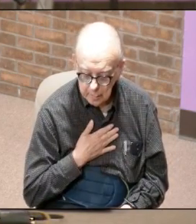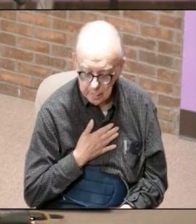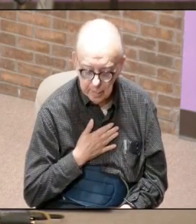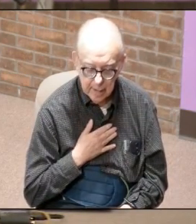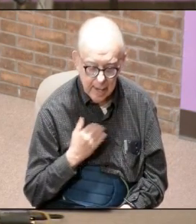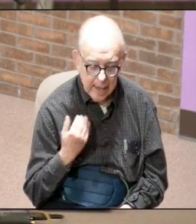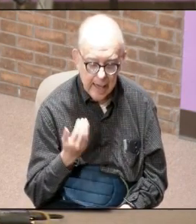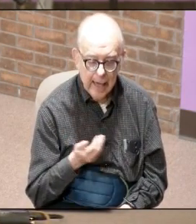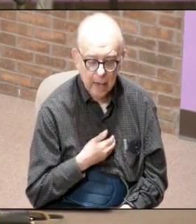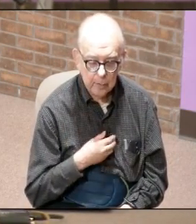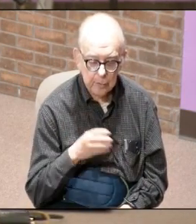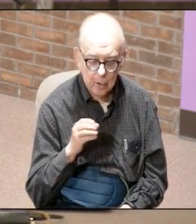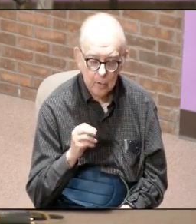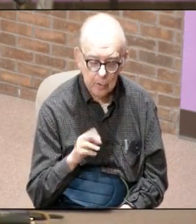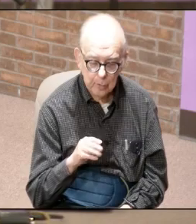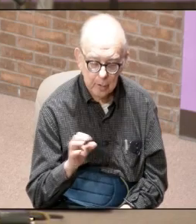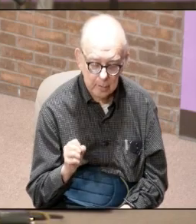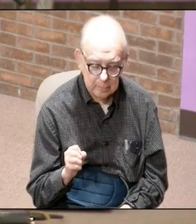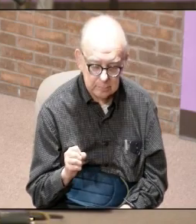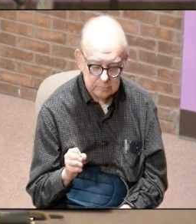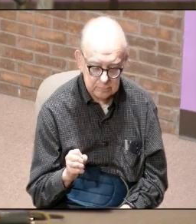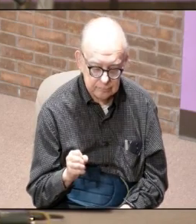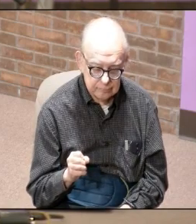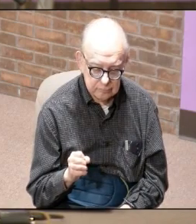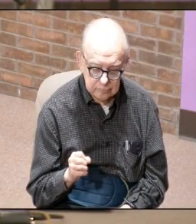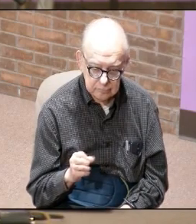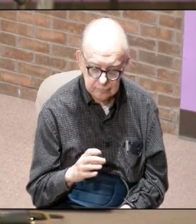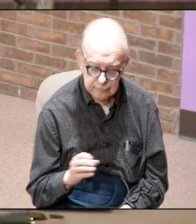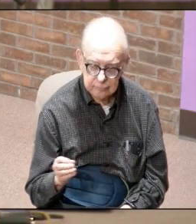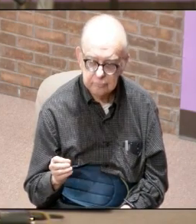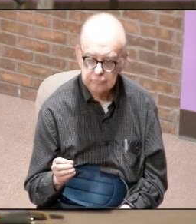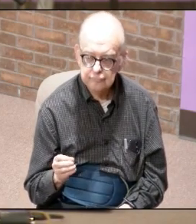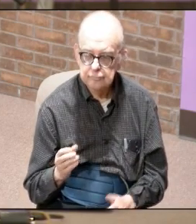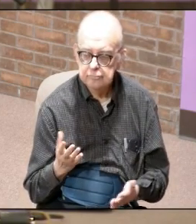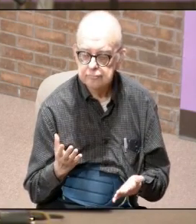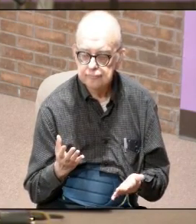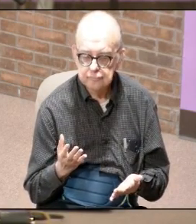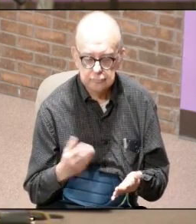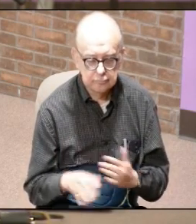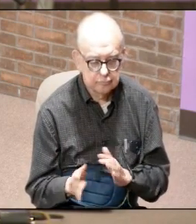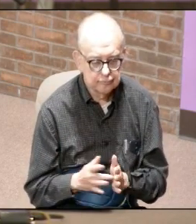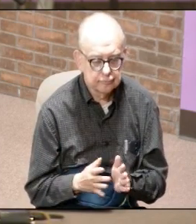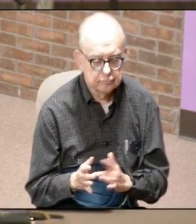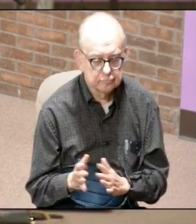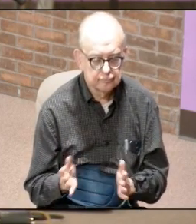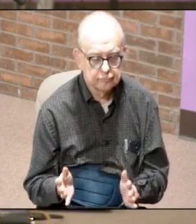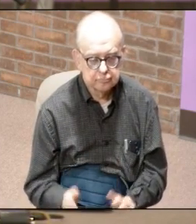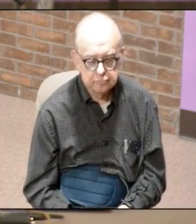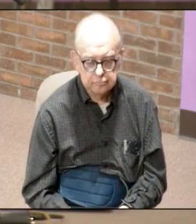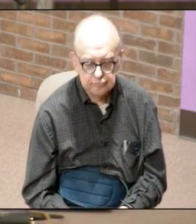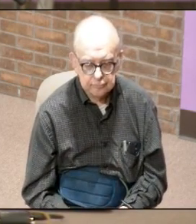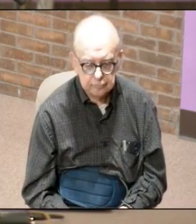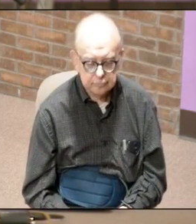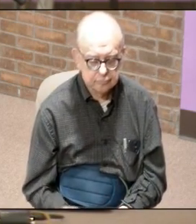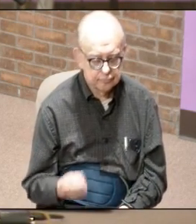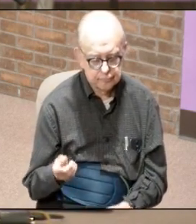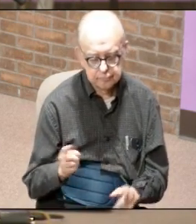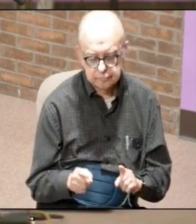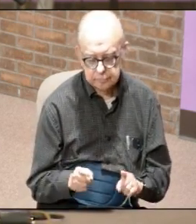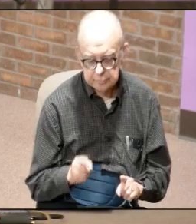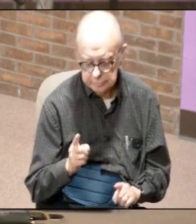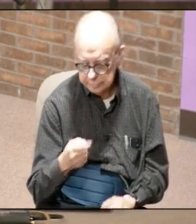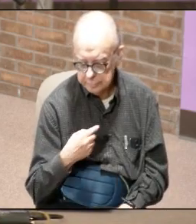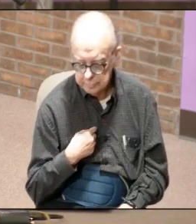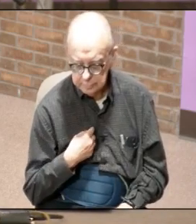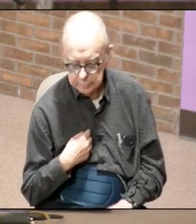ours ours in what in jesus so when you